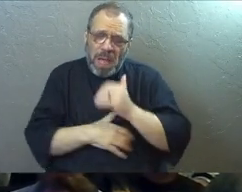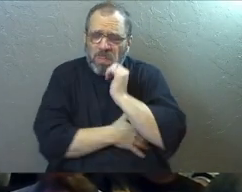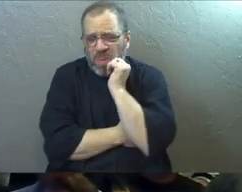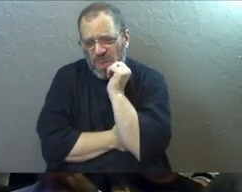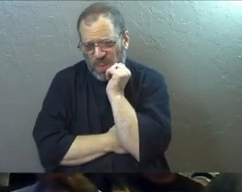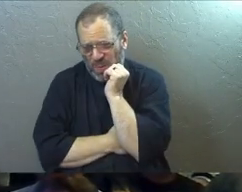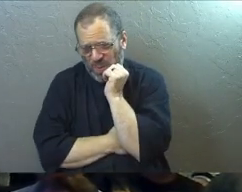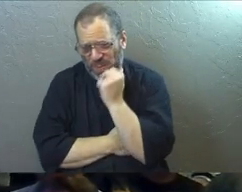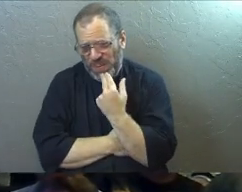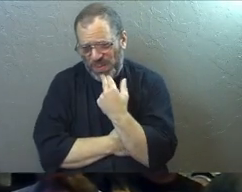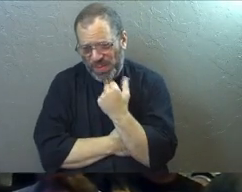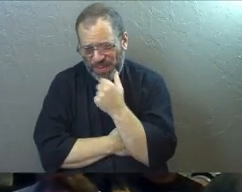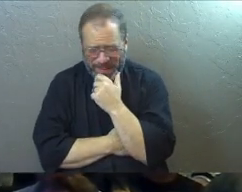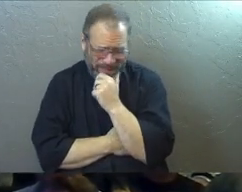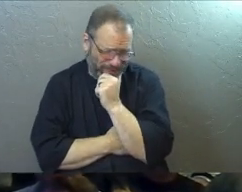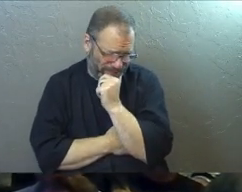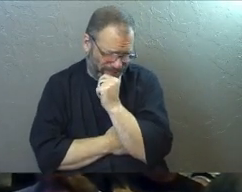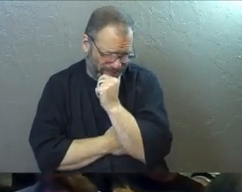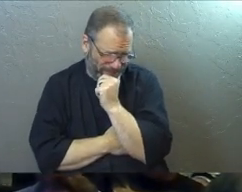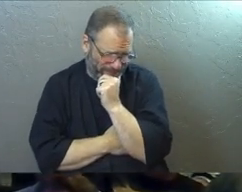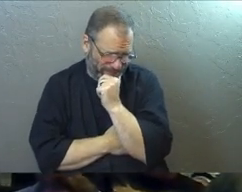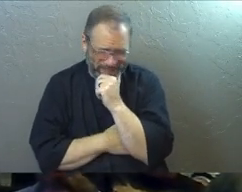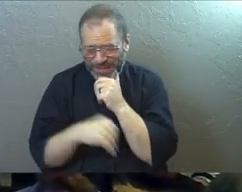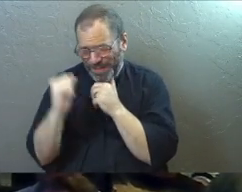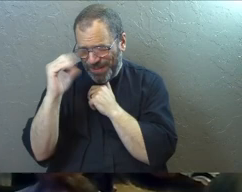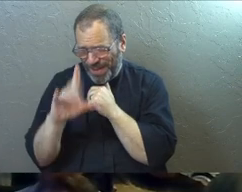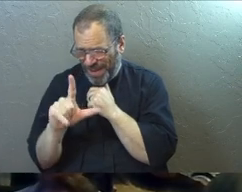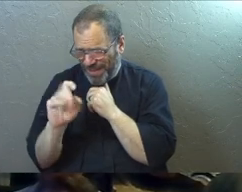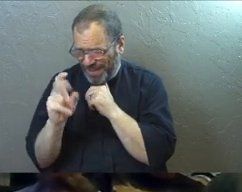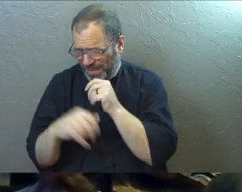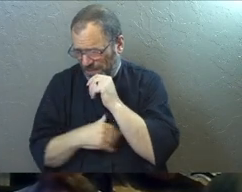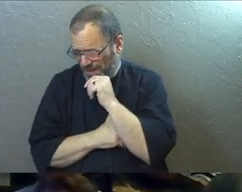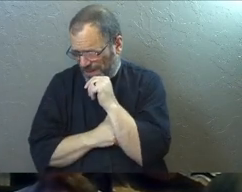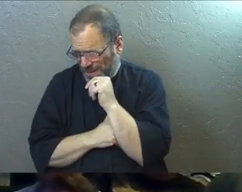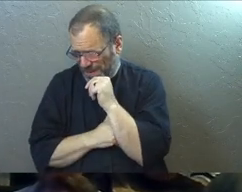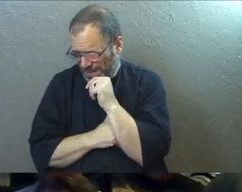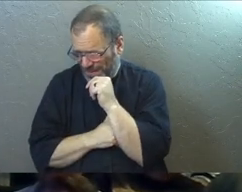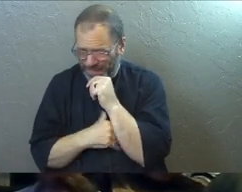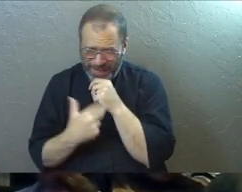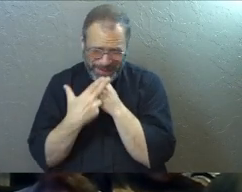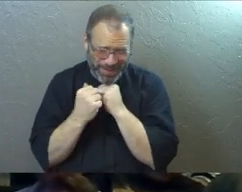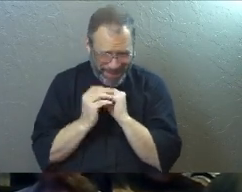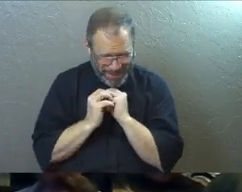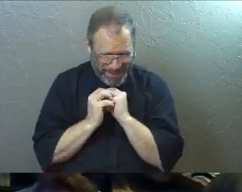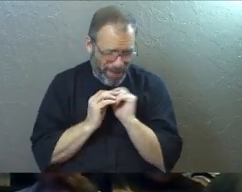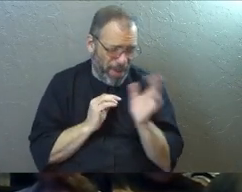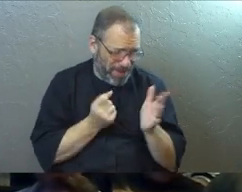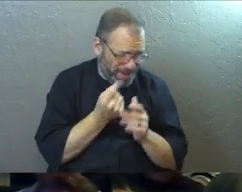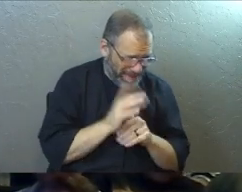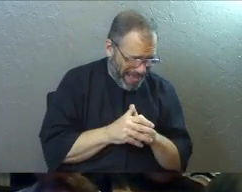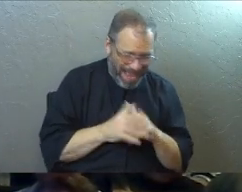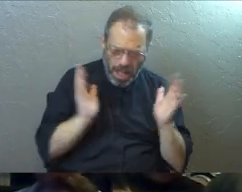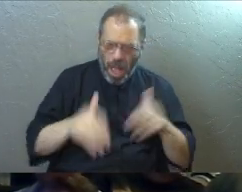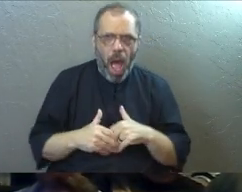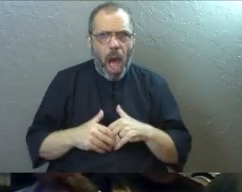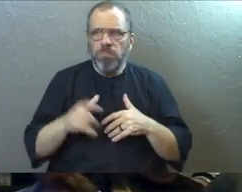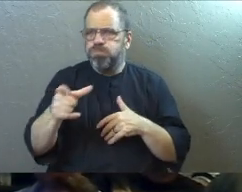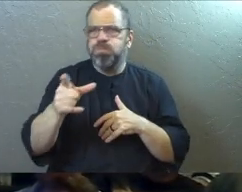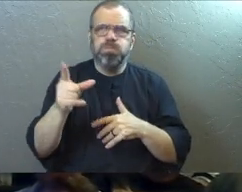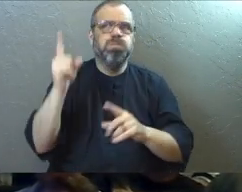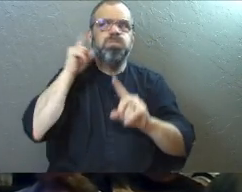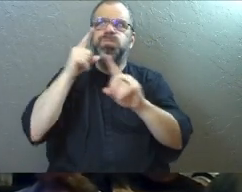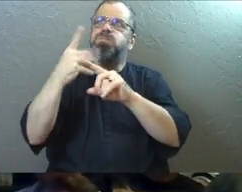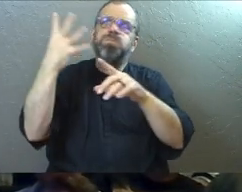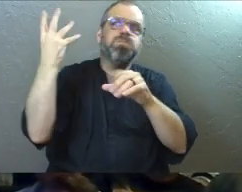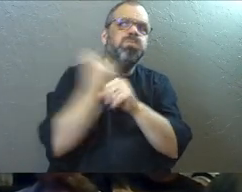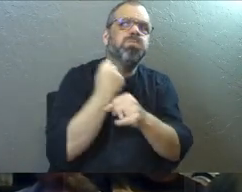on the shore thinking that that's it. That God's love is sort of the first step. Let's understand this cool little thing over here. And then we move on to the bigger and better